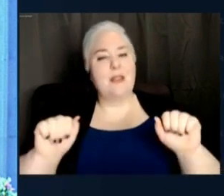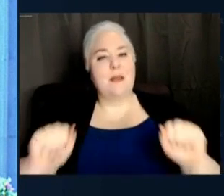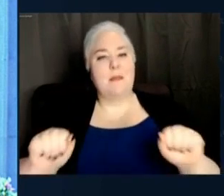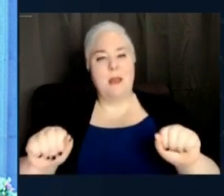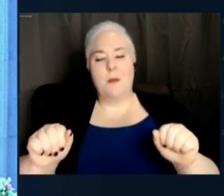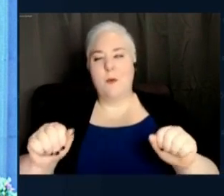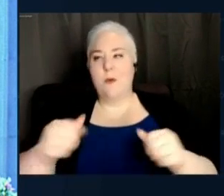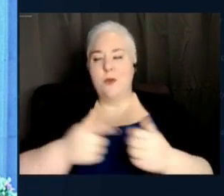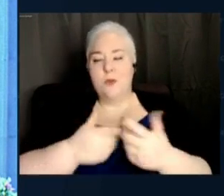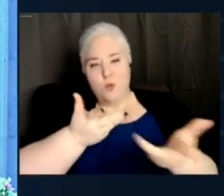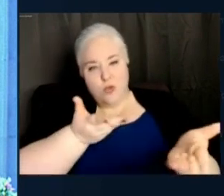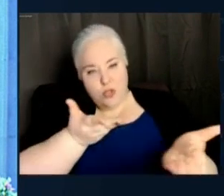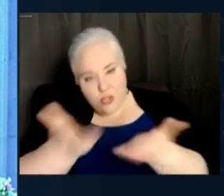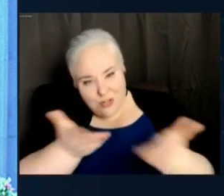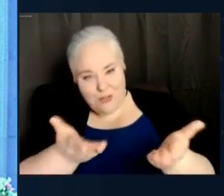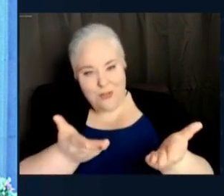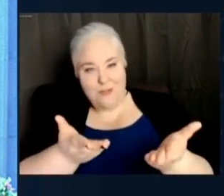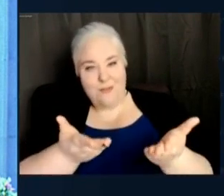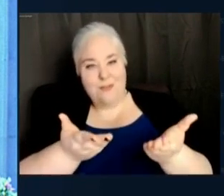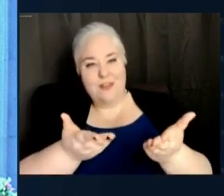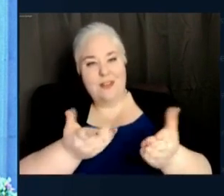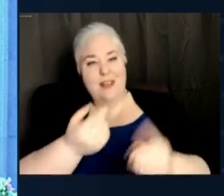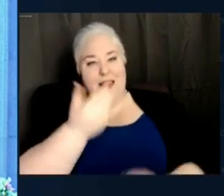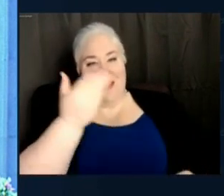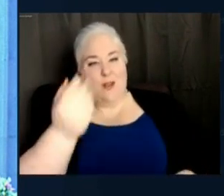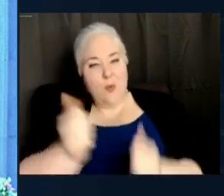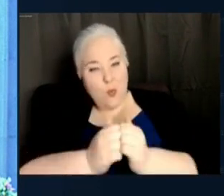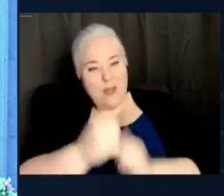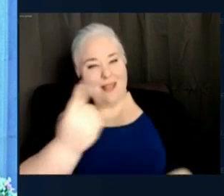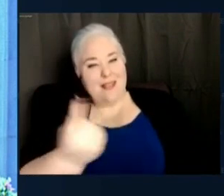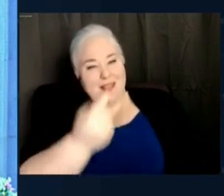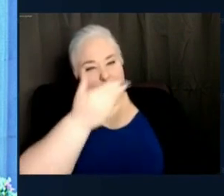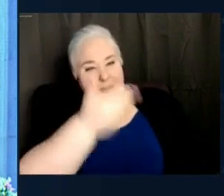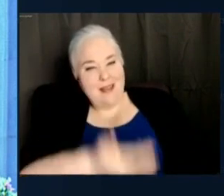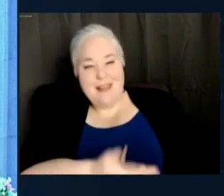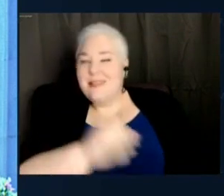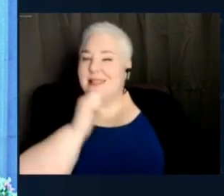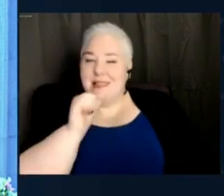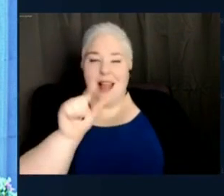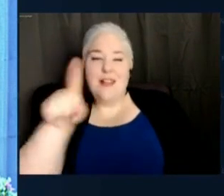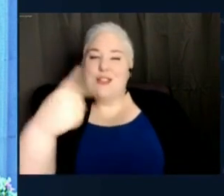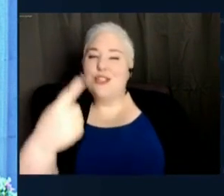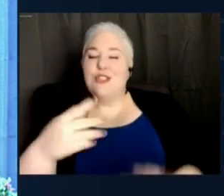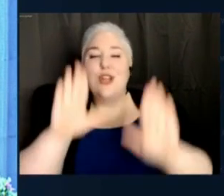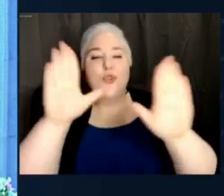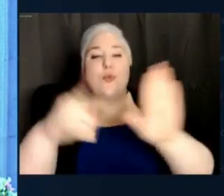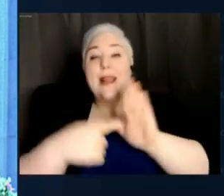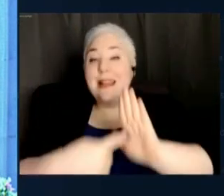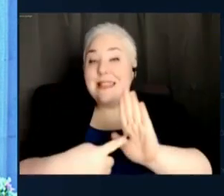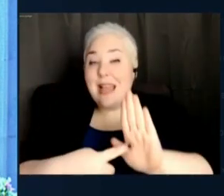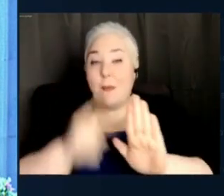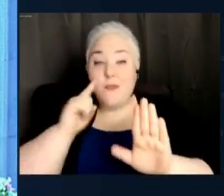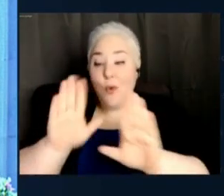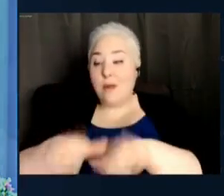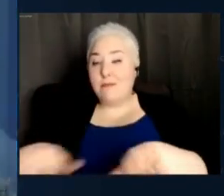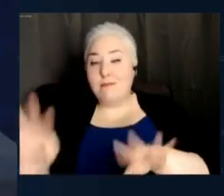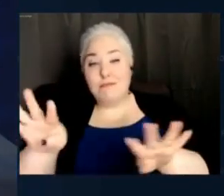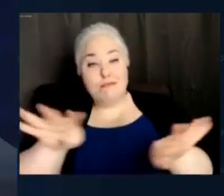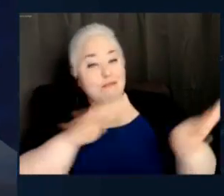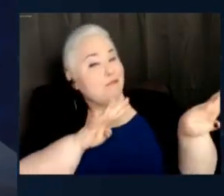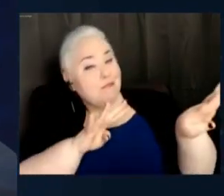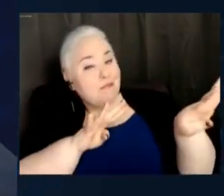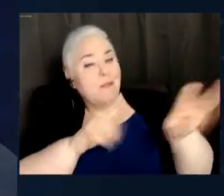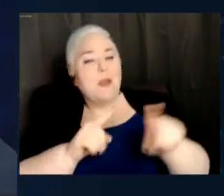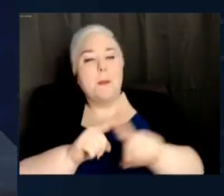somebody who is not just a great example for little girls and little boys all across our state and country, but also